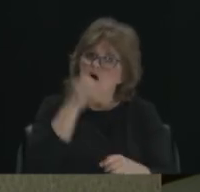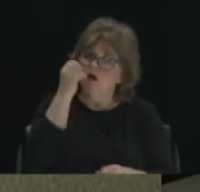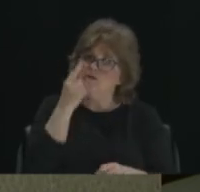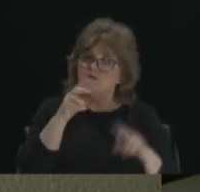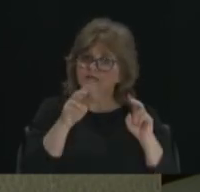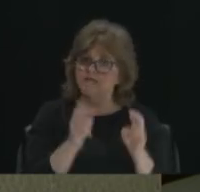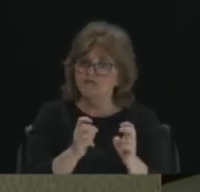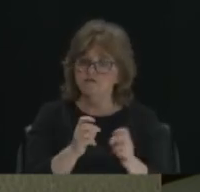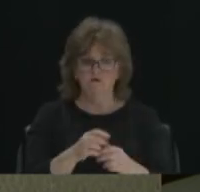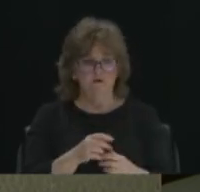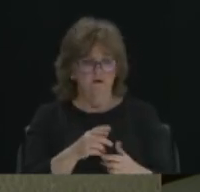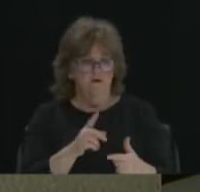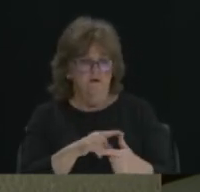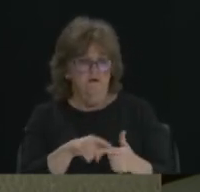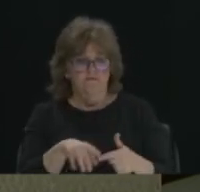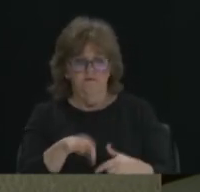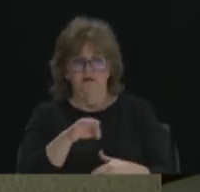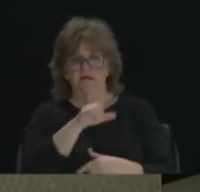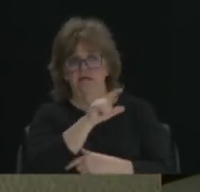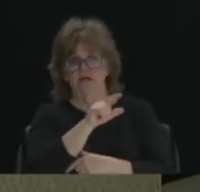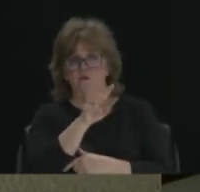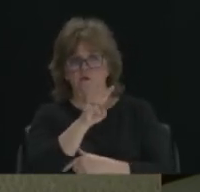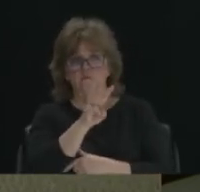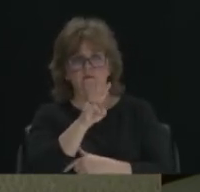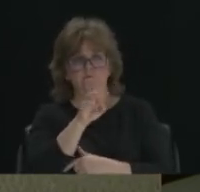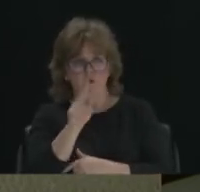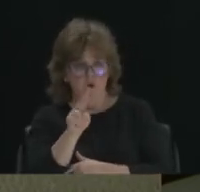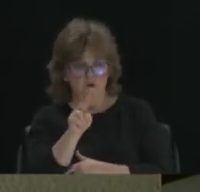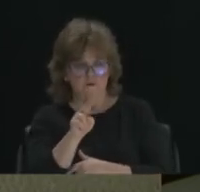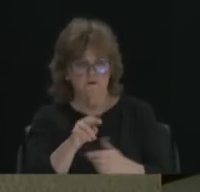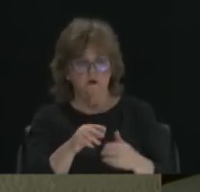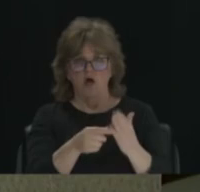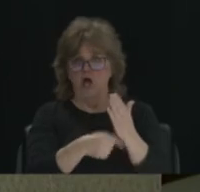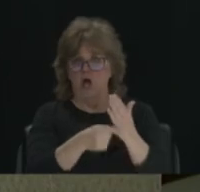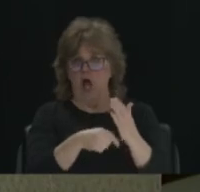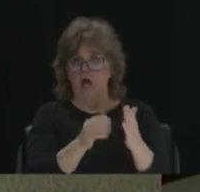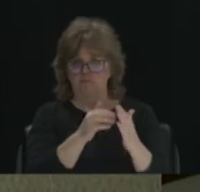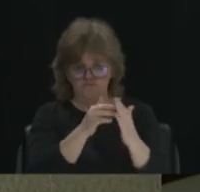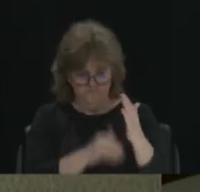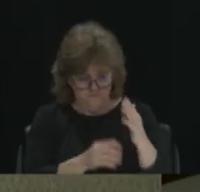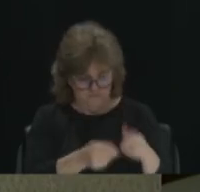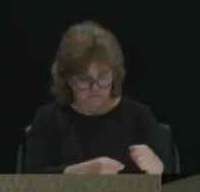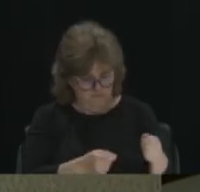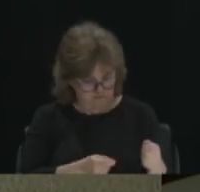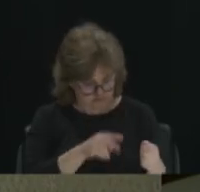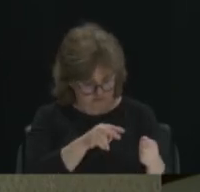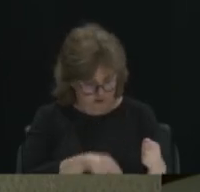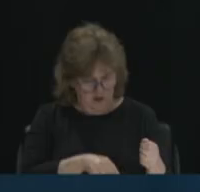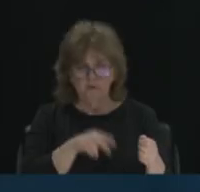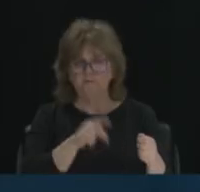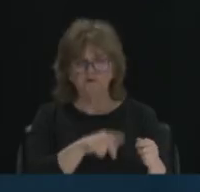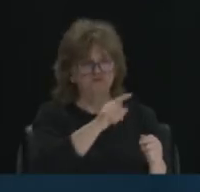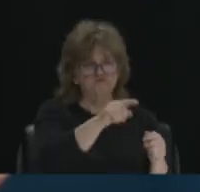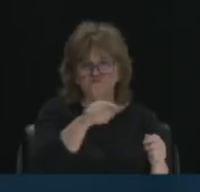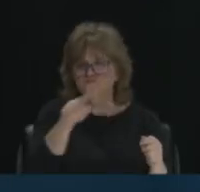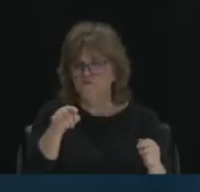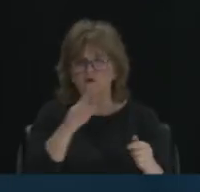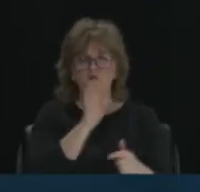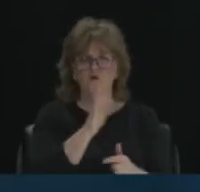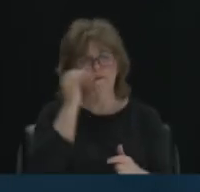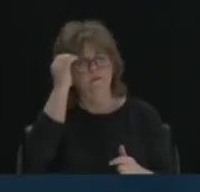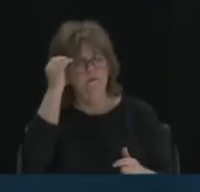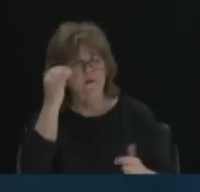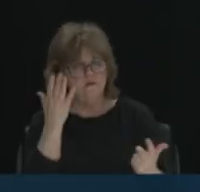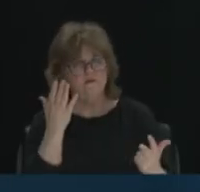Get a League of Women Voters guide. Understand where these individuals stand. You know, so we cannot